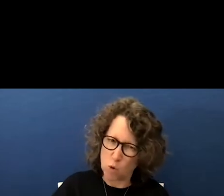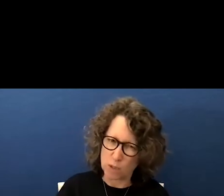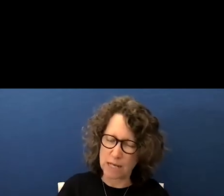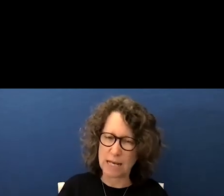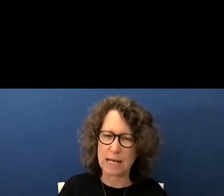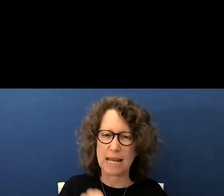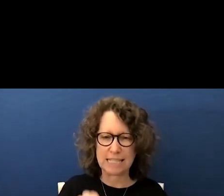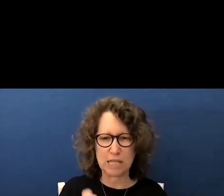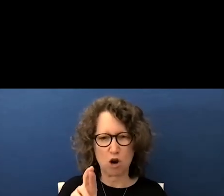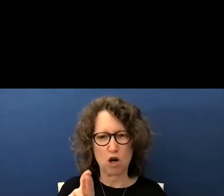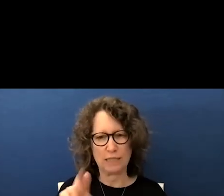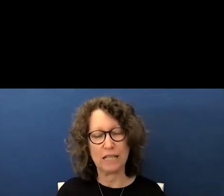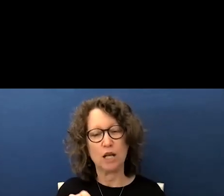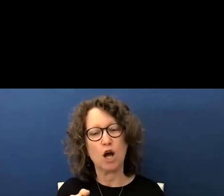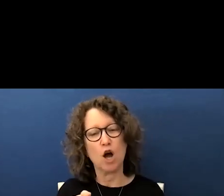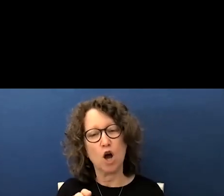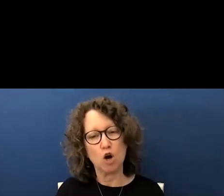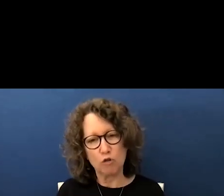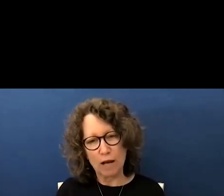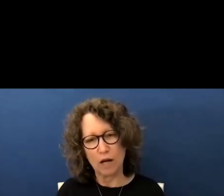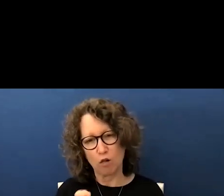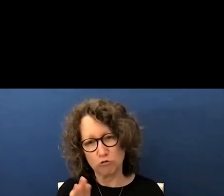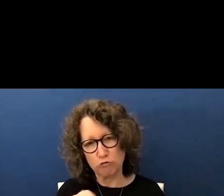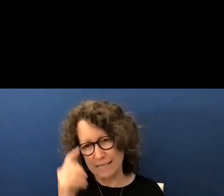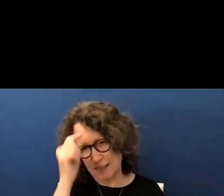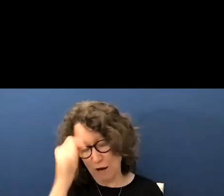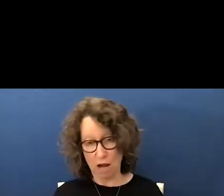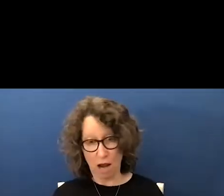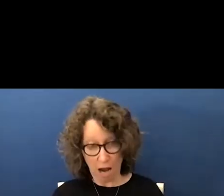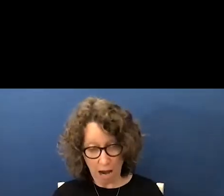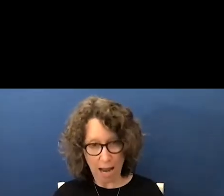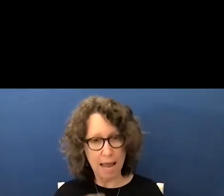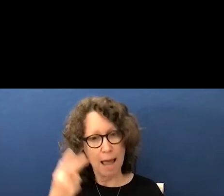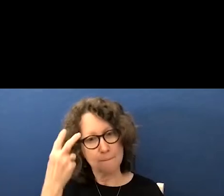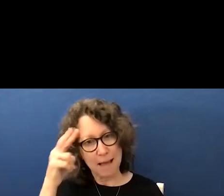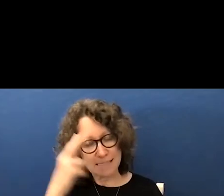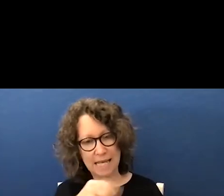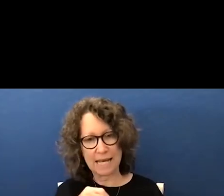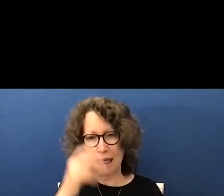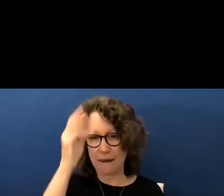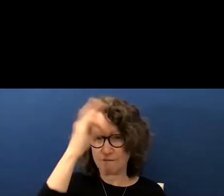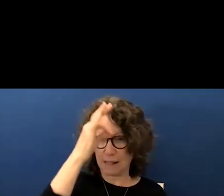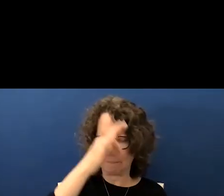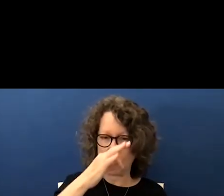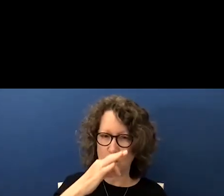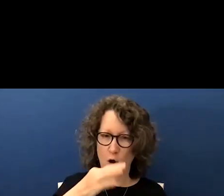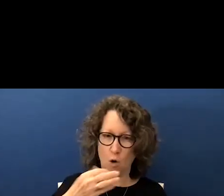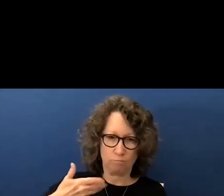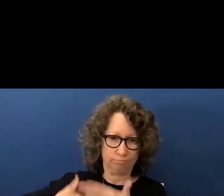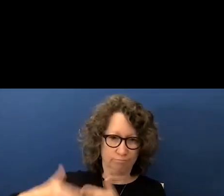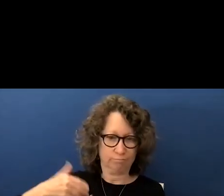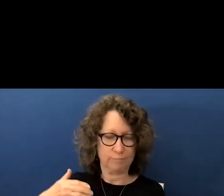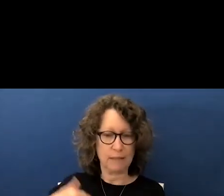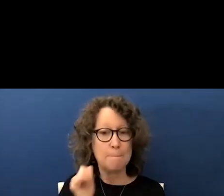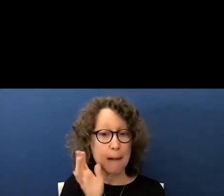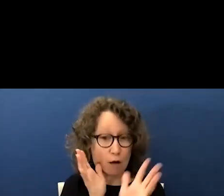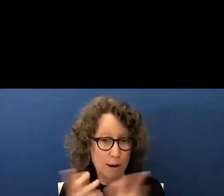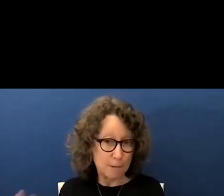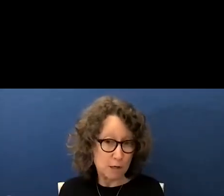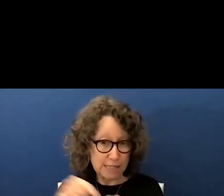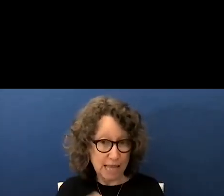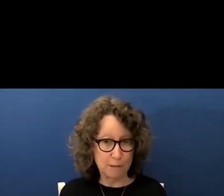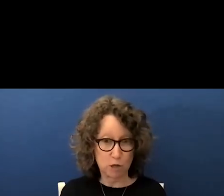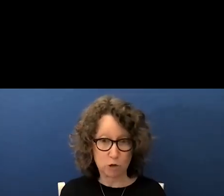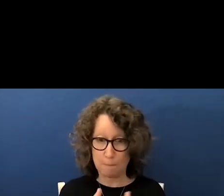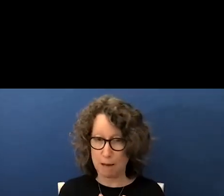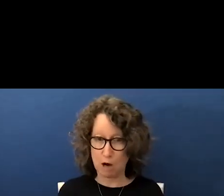race theory and i am of mexican and filipino descent my grandparents came here to